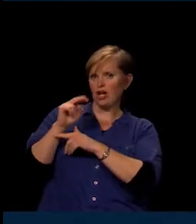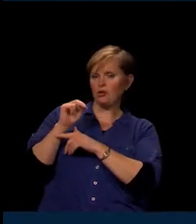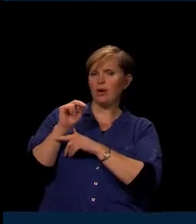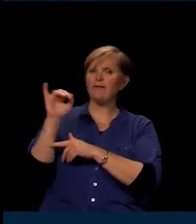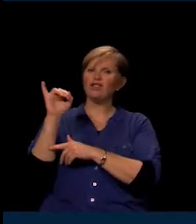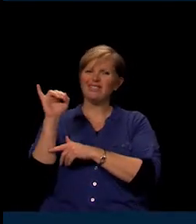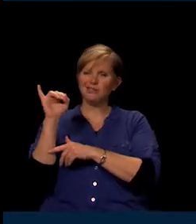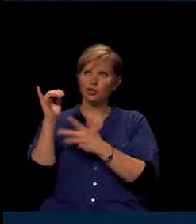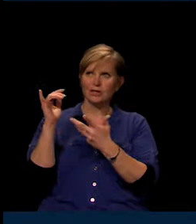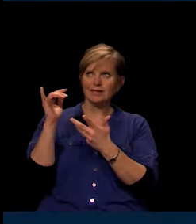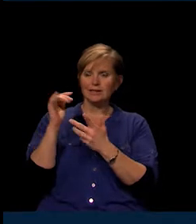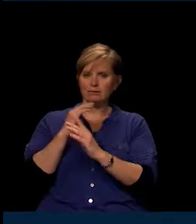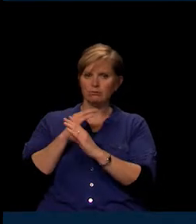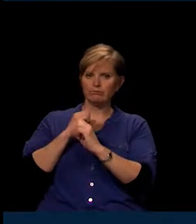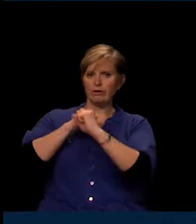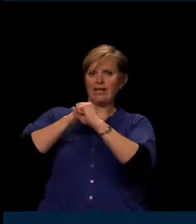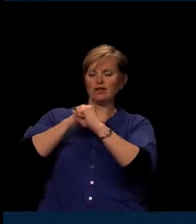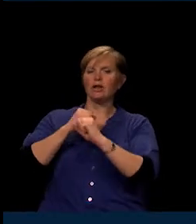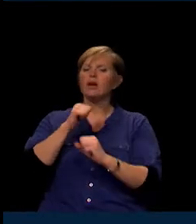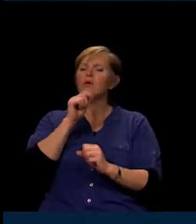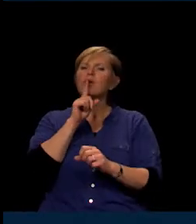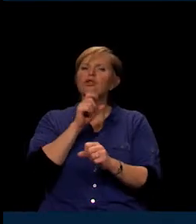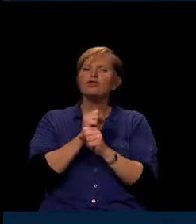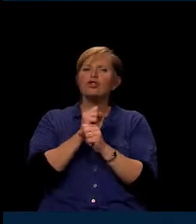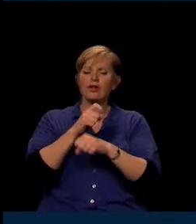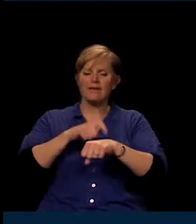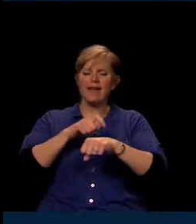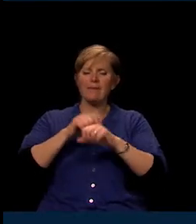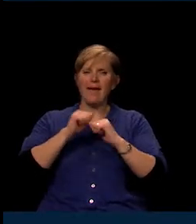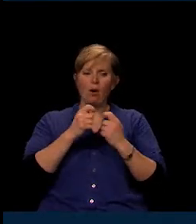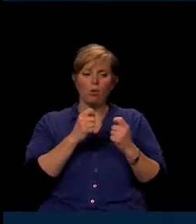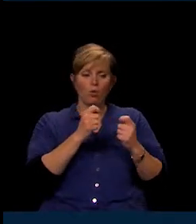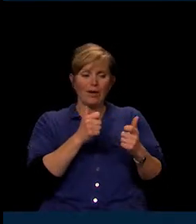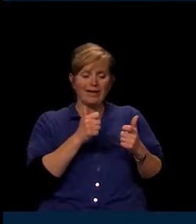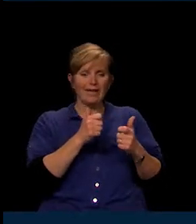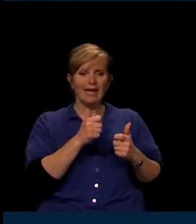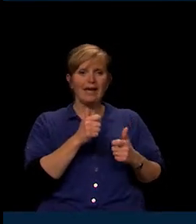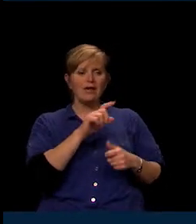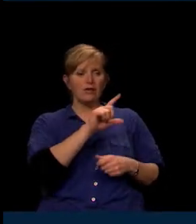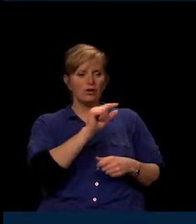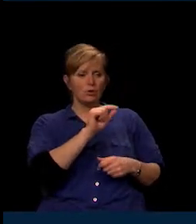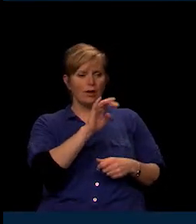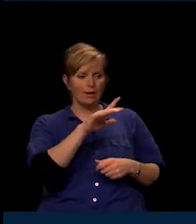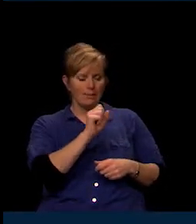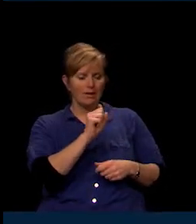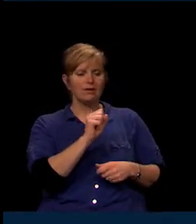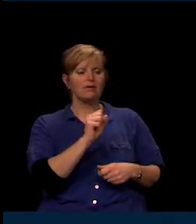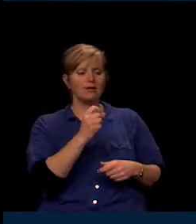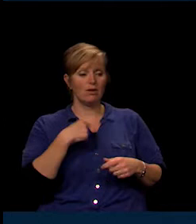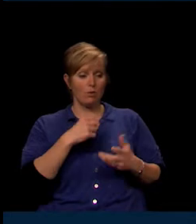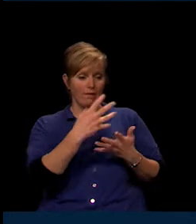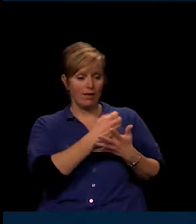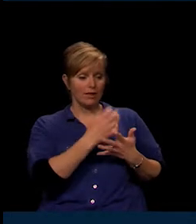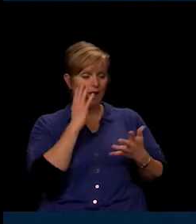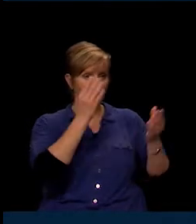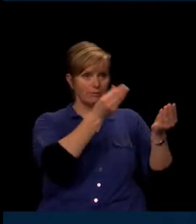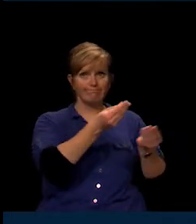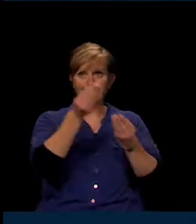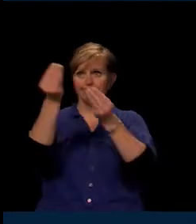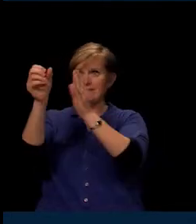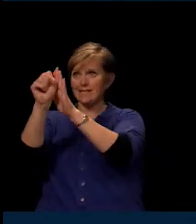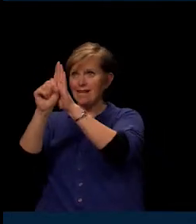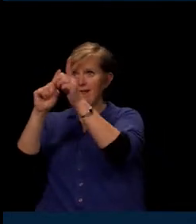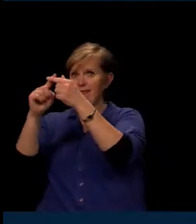We're not sure of the timing of how quickly with the 20 mils being collected, how quick it's going to get to the state and come back to us in our